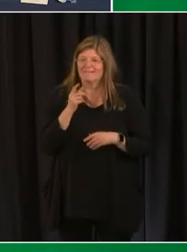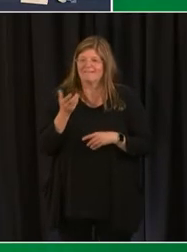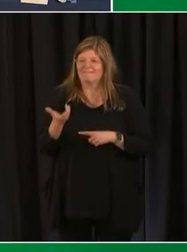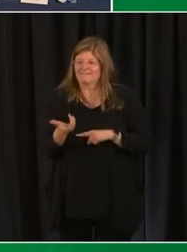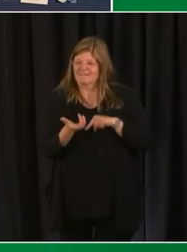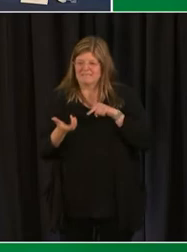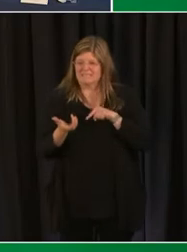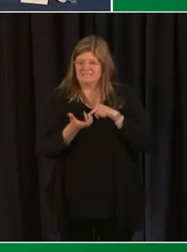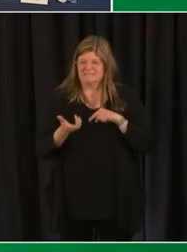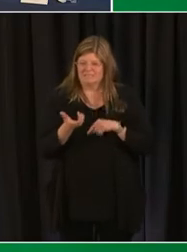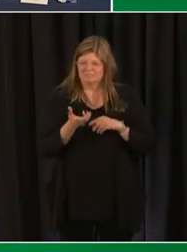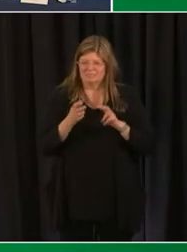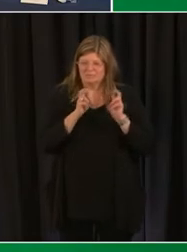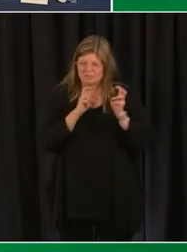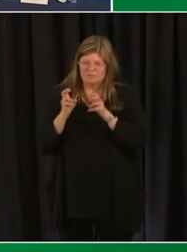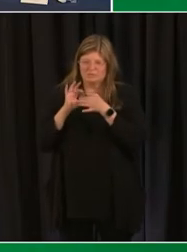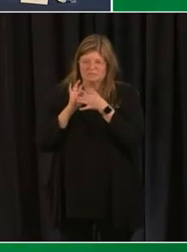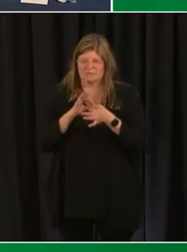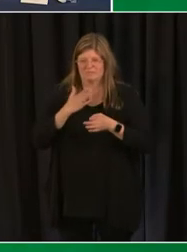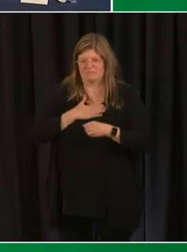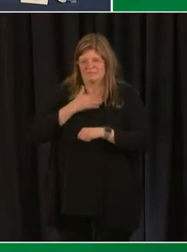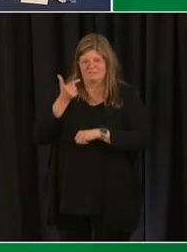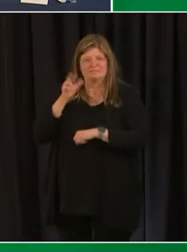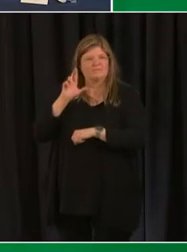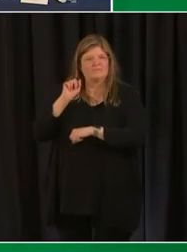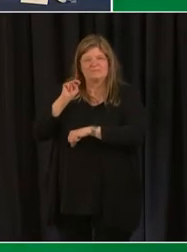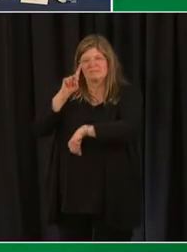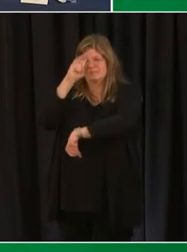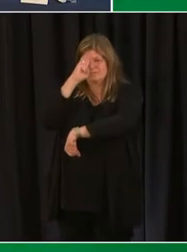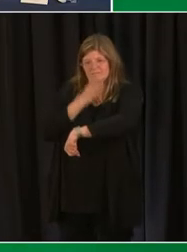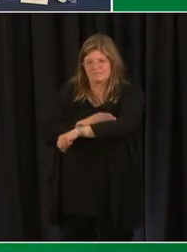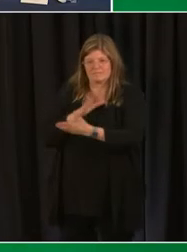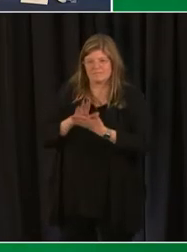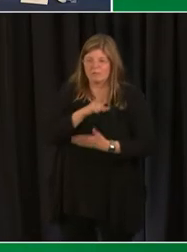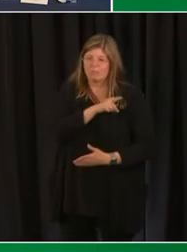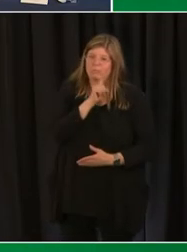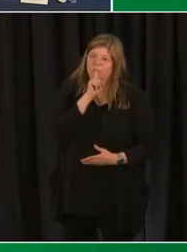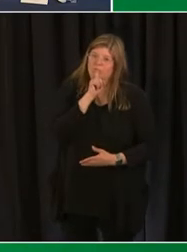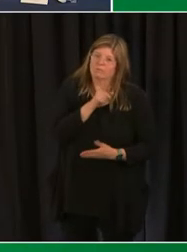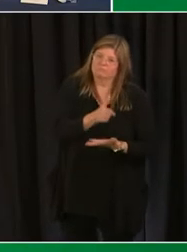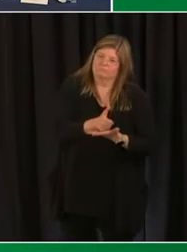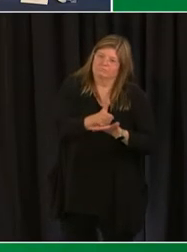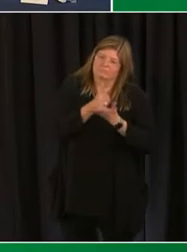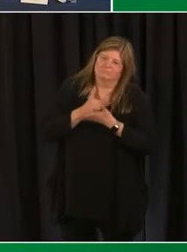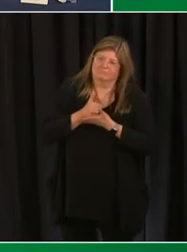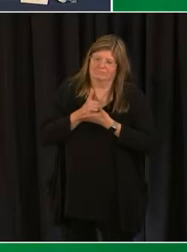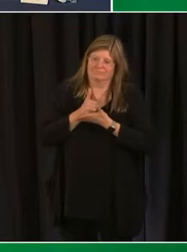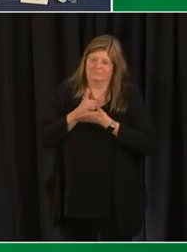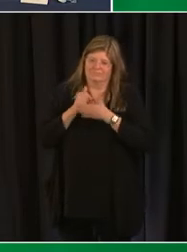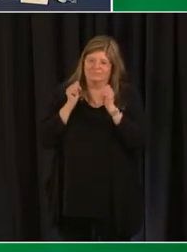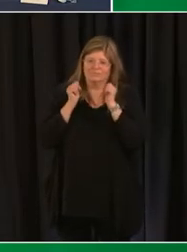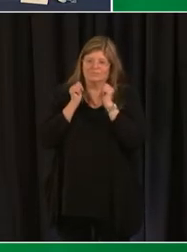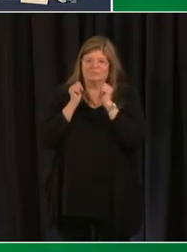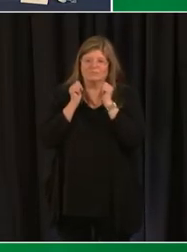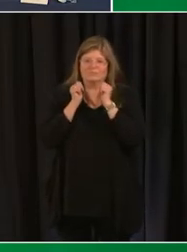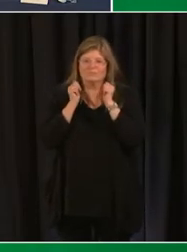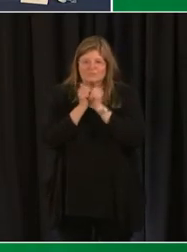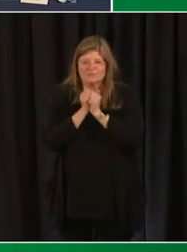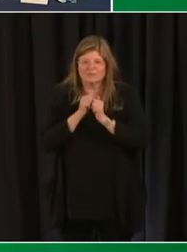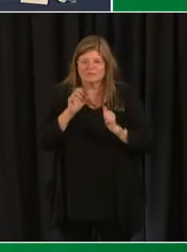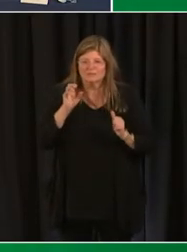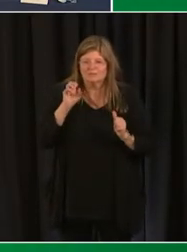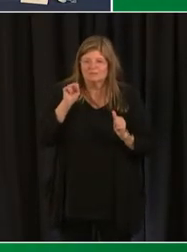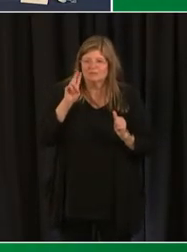that i was having at my grandson's school and with the assistance of superintendent denson